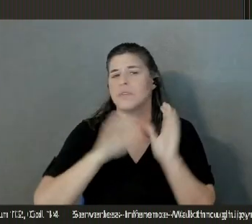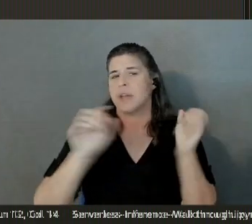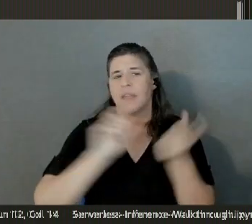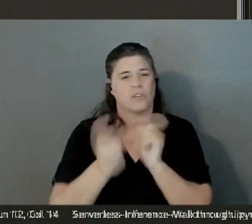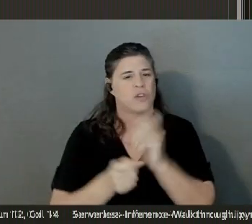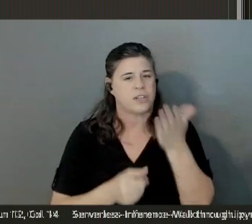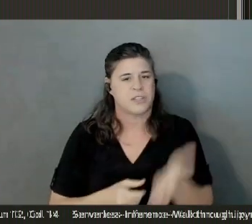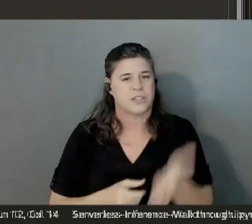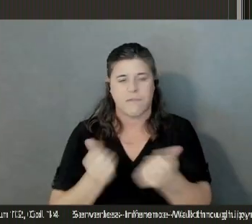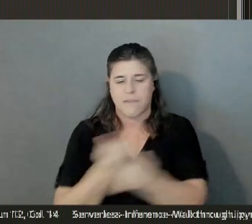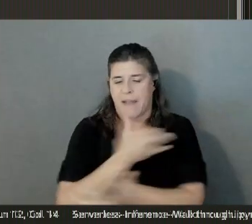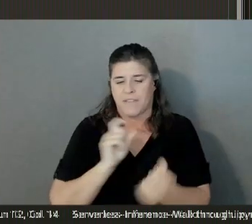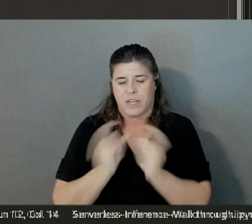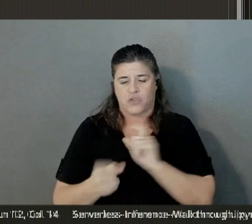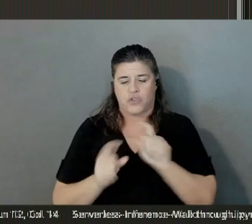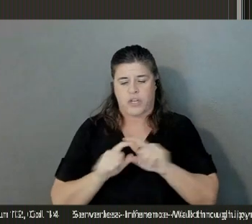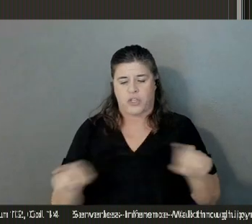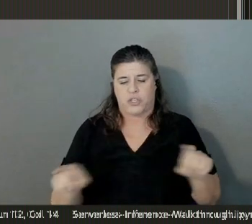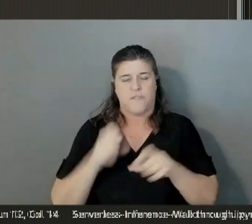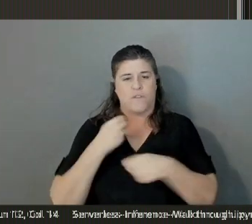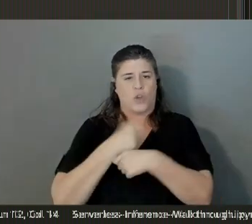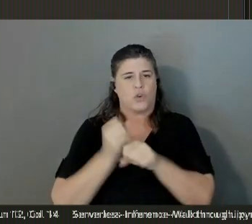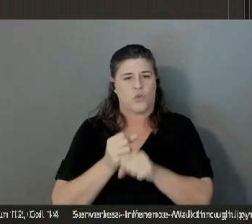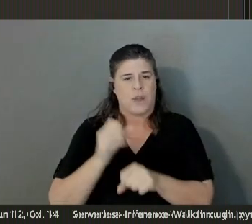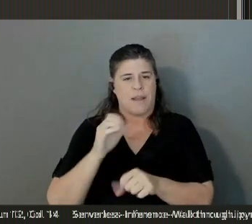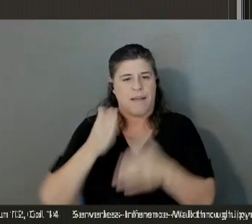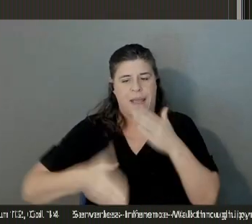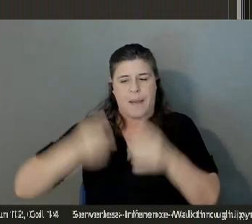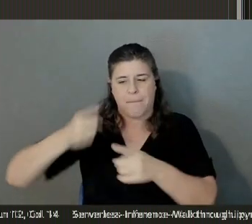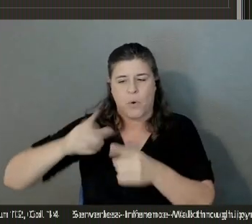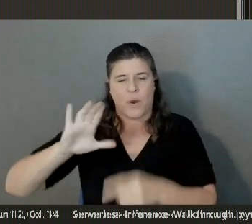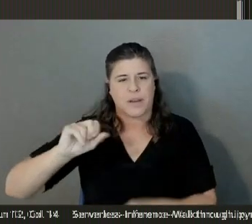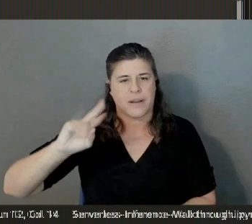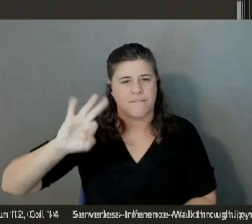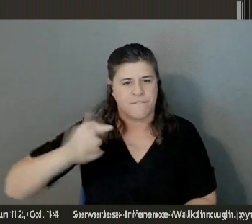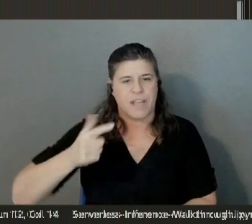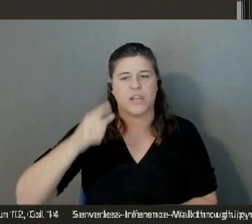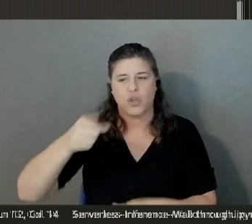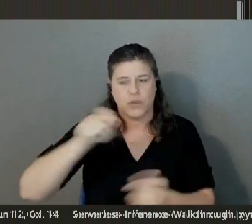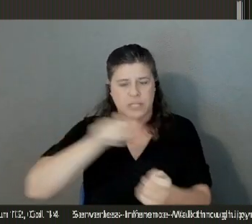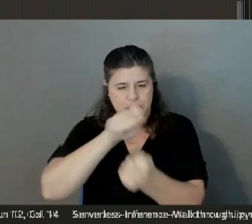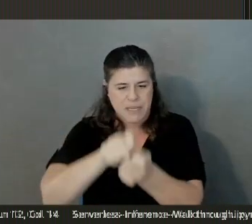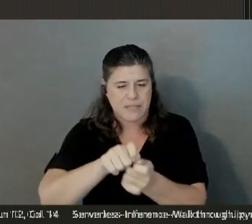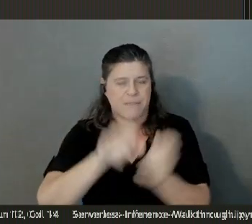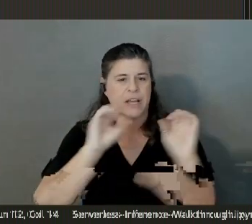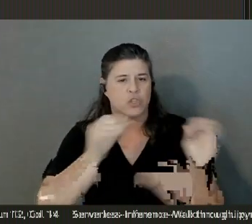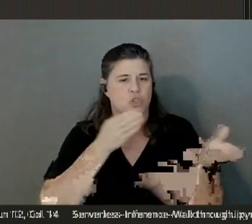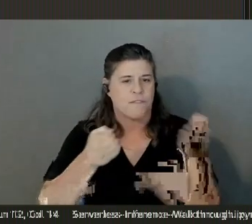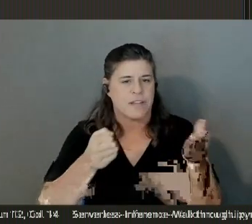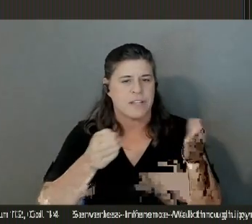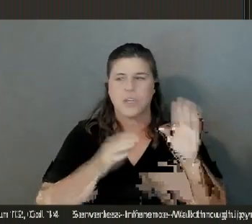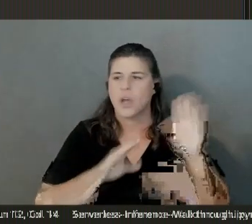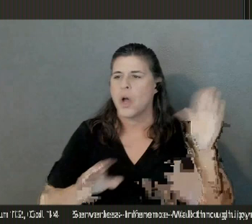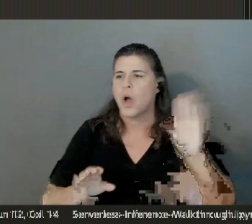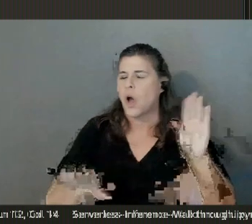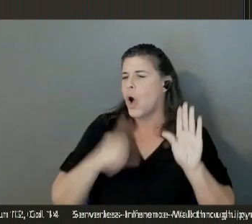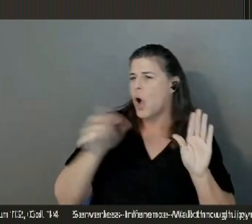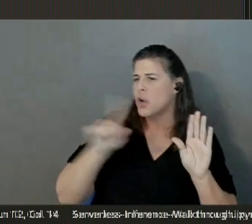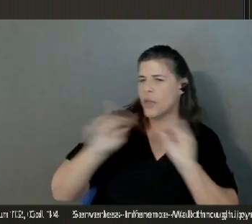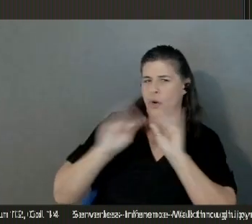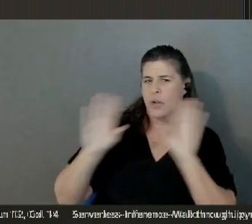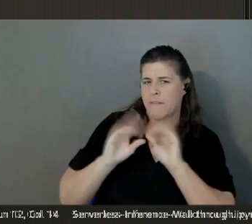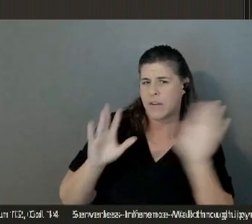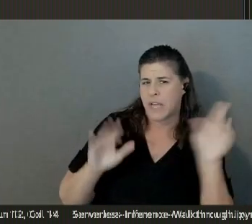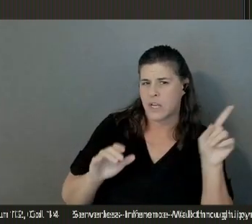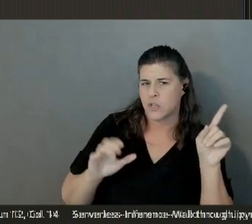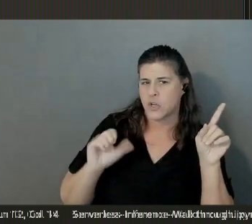changes in the create endpoint config, where you're specifying your serverless config parameters. And then you just create your endpoint. clarification. So the code you